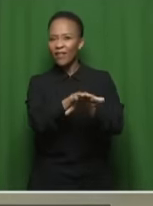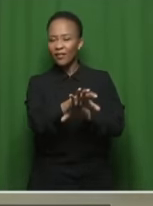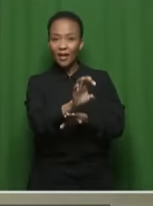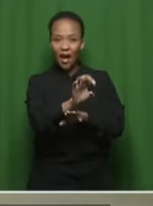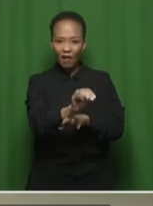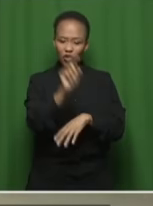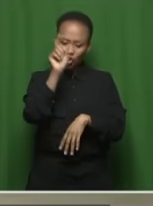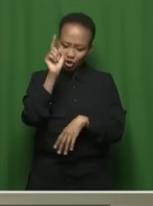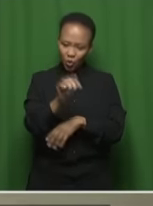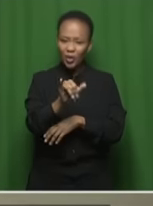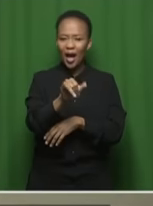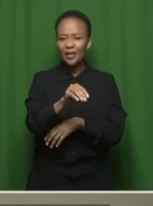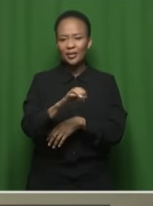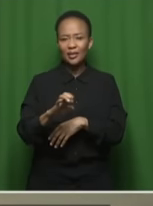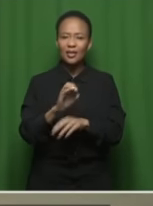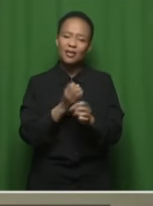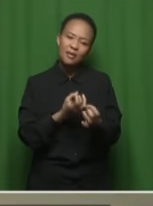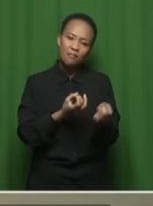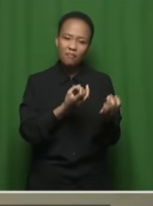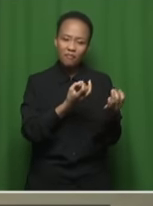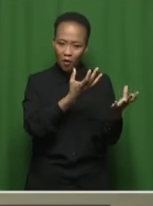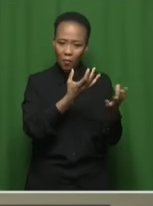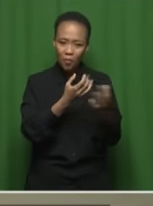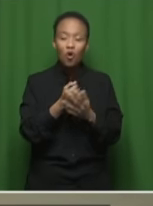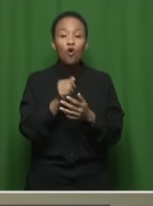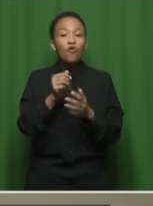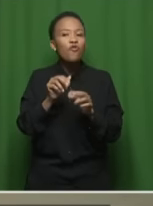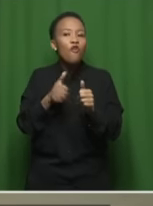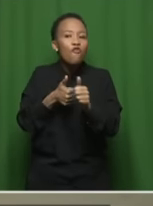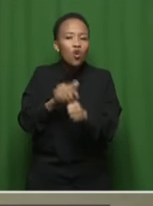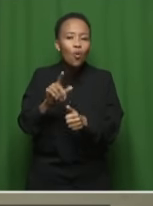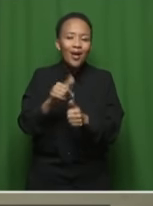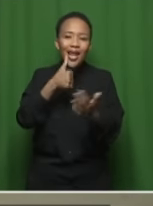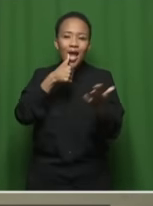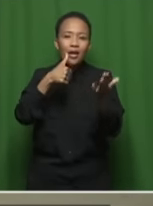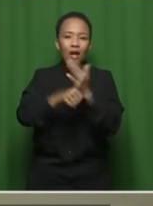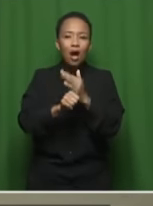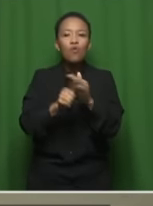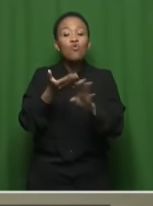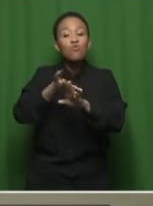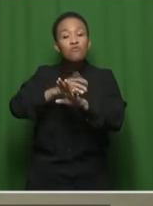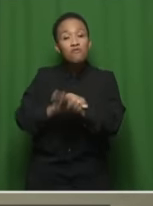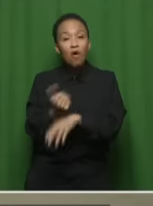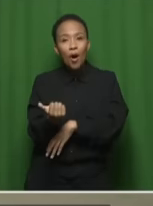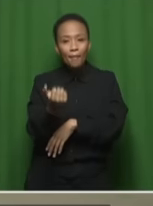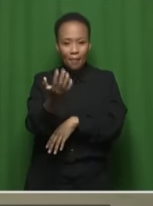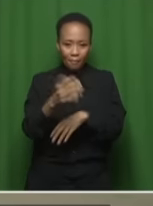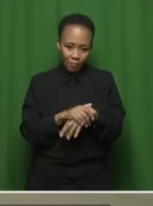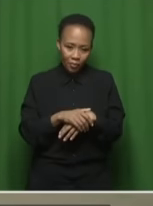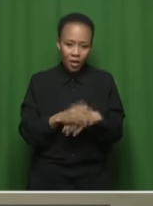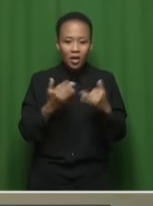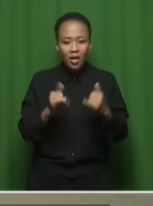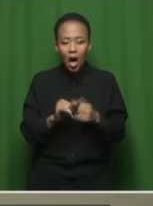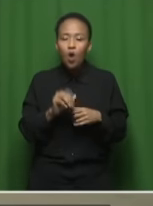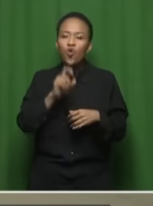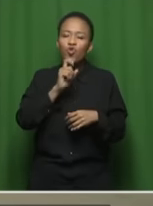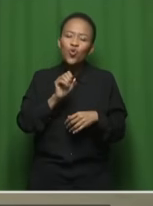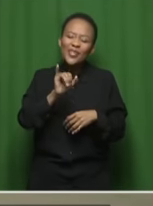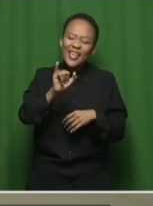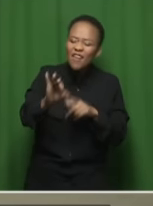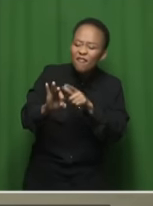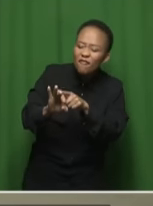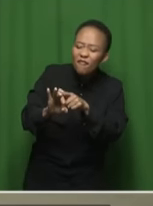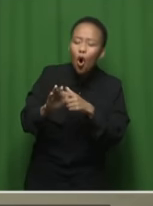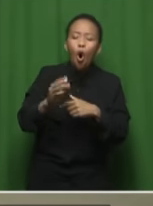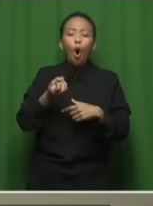letter that went out previously. So for us, it's not even about the if and when. It is about